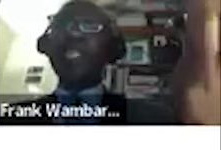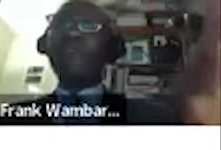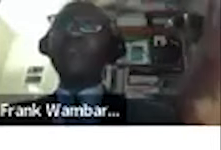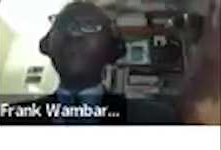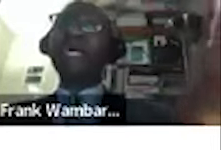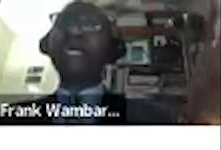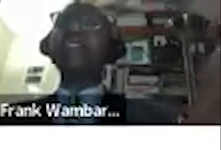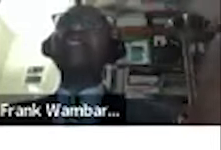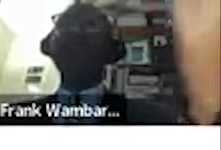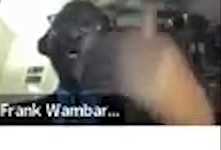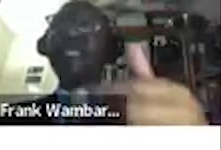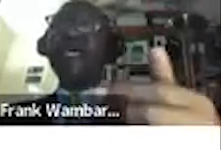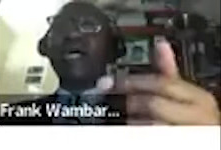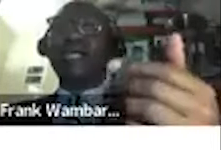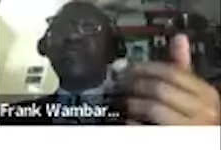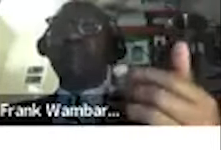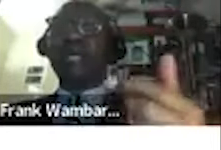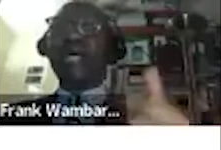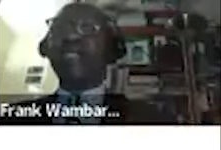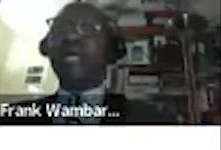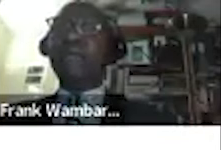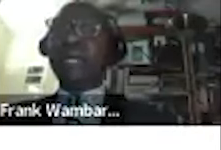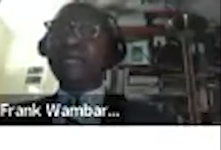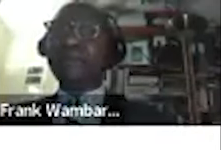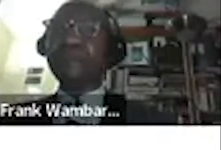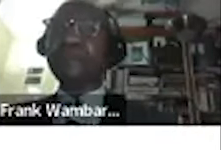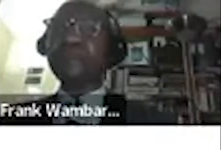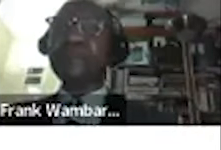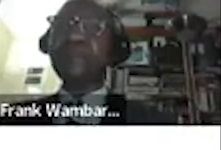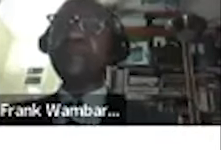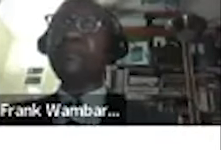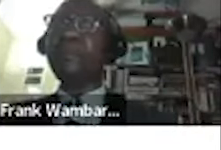then allowed to go back then one year again you apply and you come back